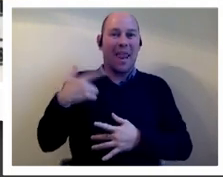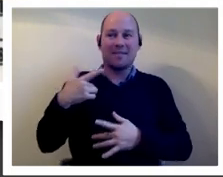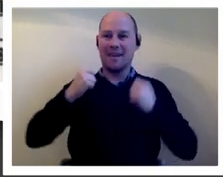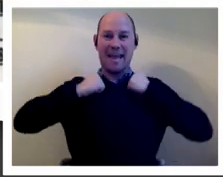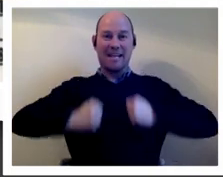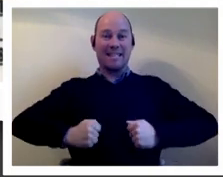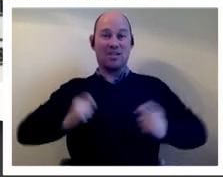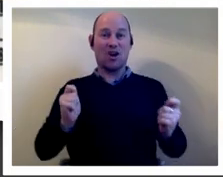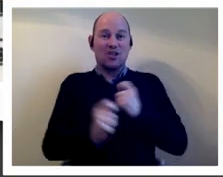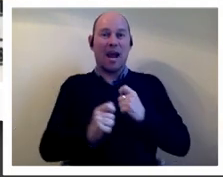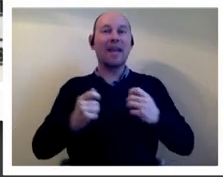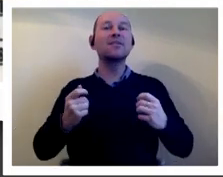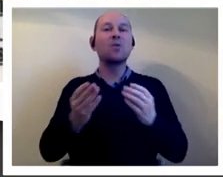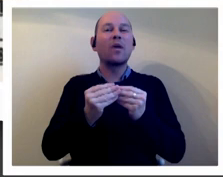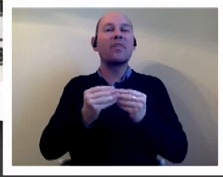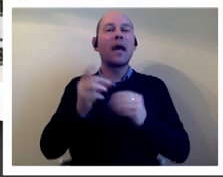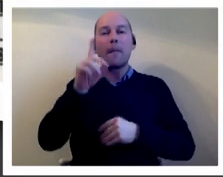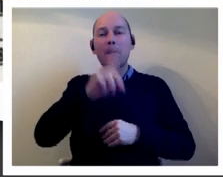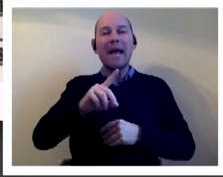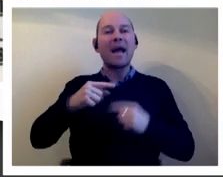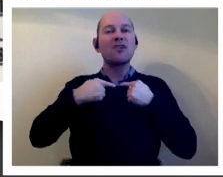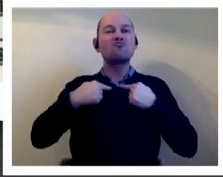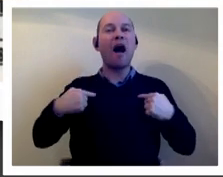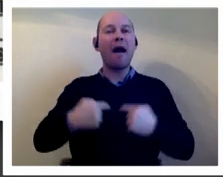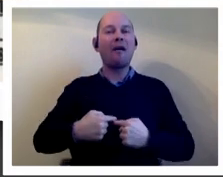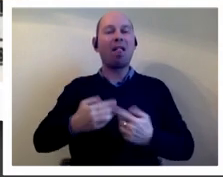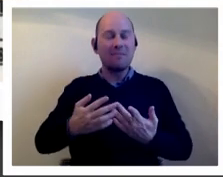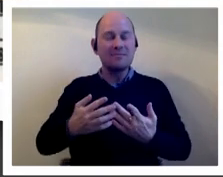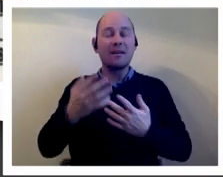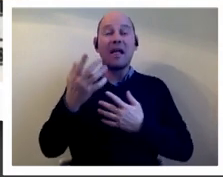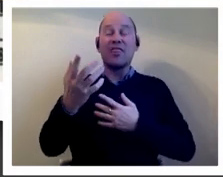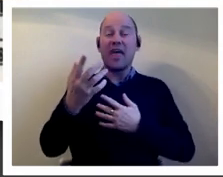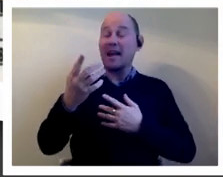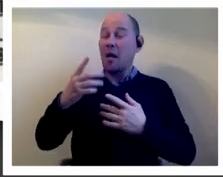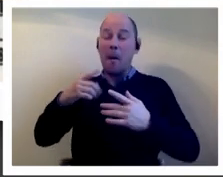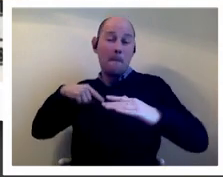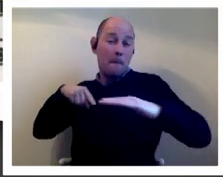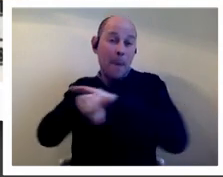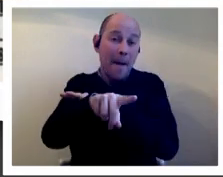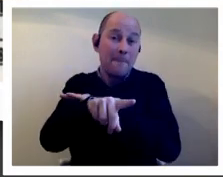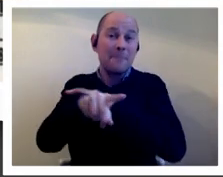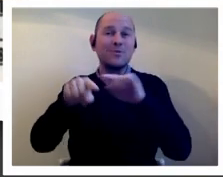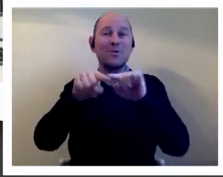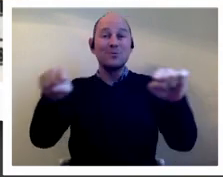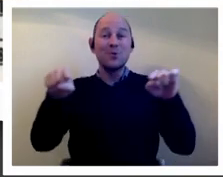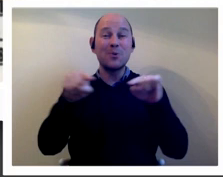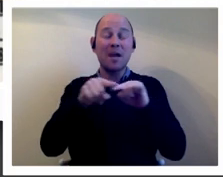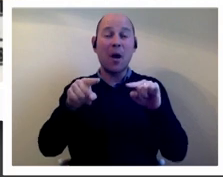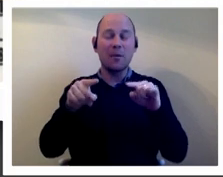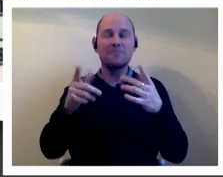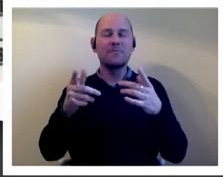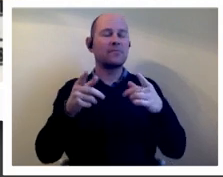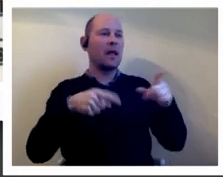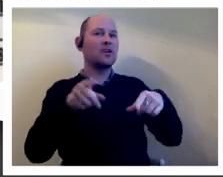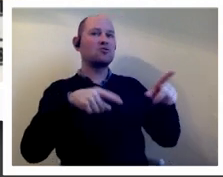it's the ones that had pink triangles on and then just as the news started they burst into the studio now the director was watching